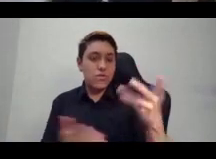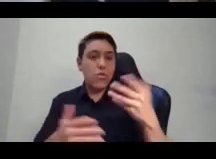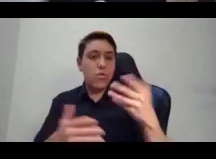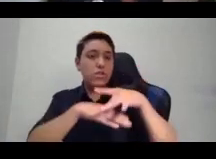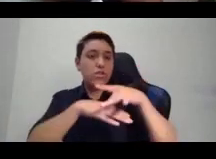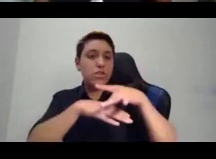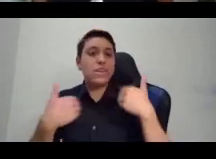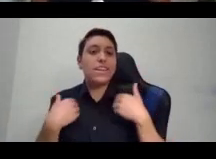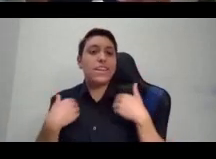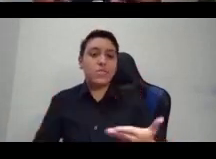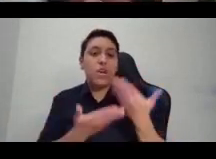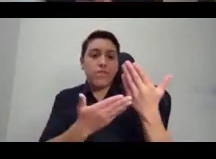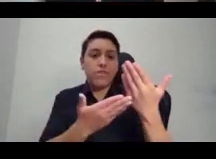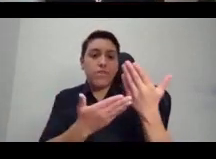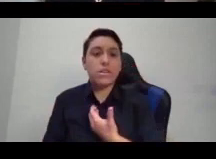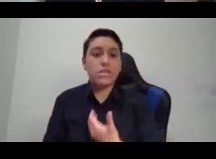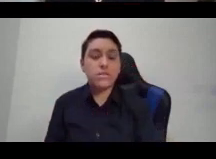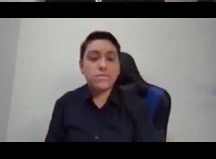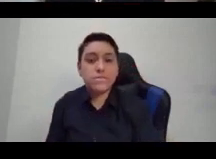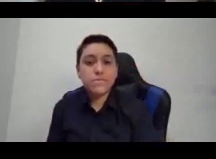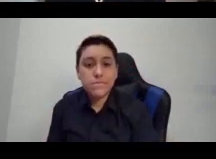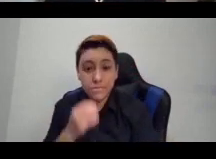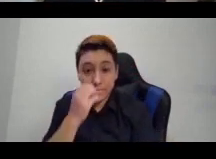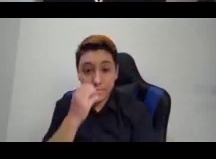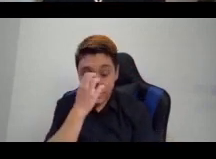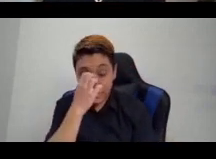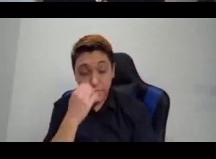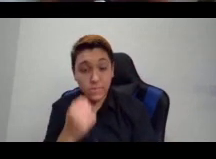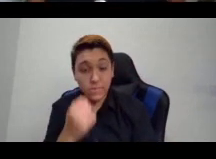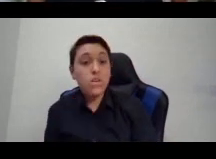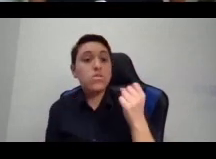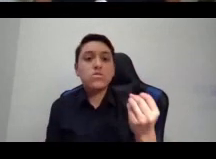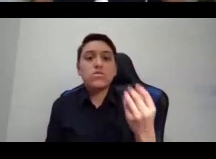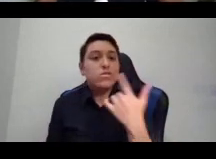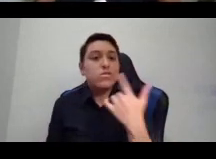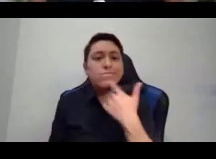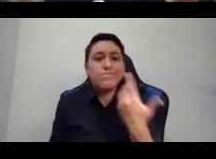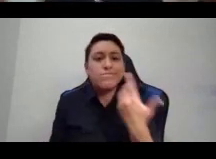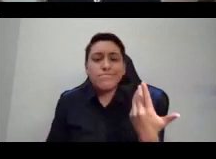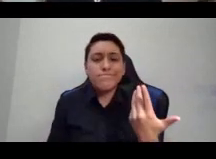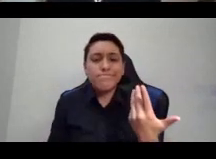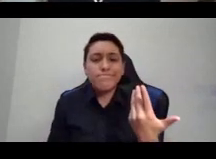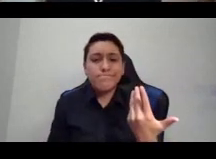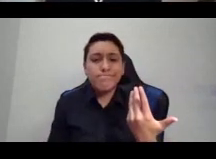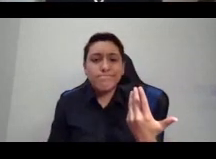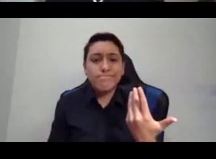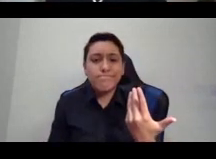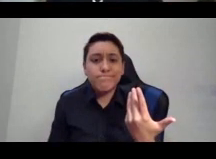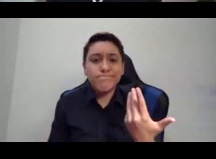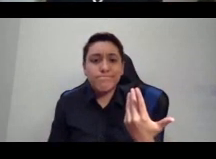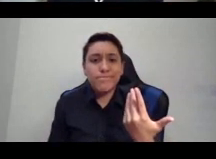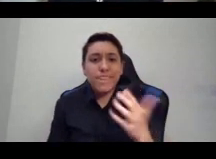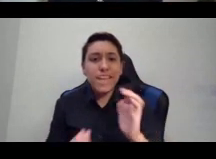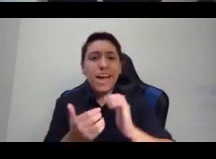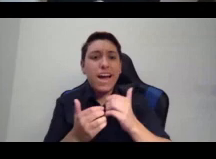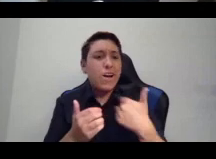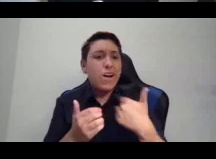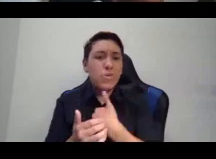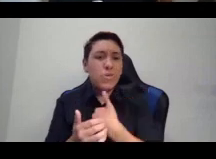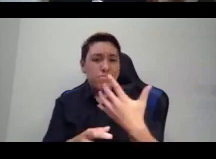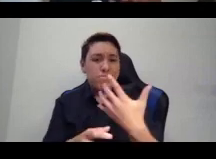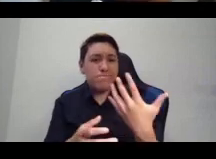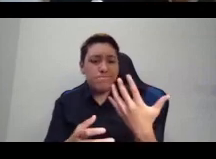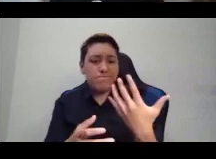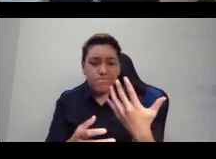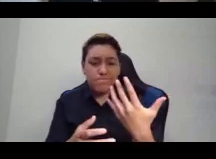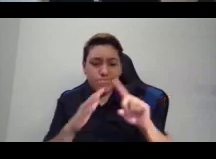And so it begs the question for us of how the world even got to genders in the first place, we